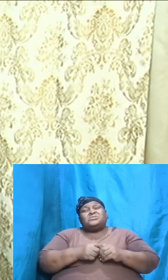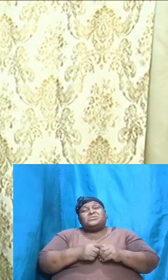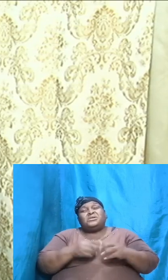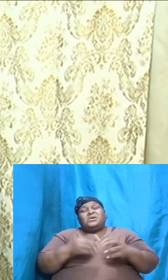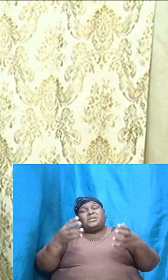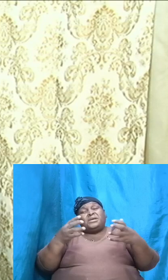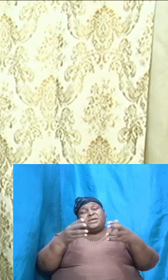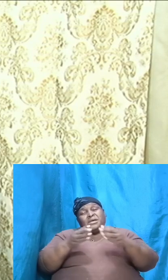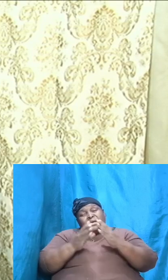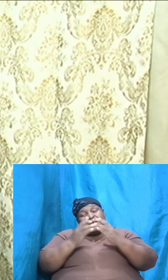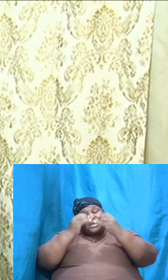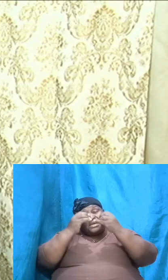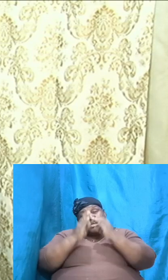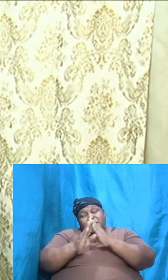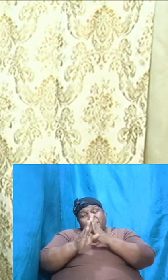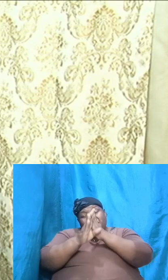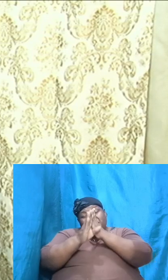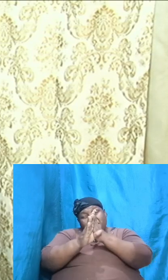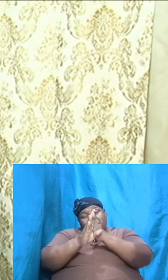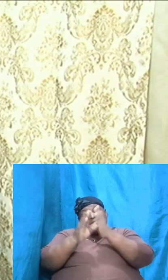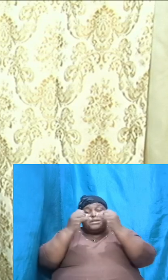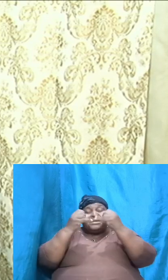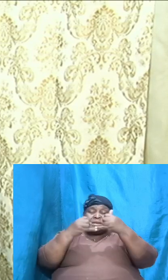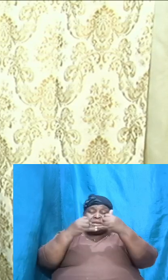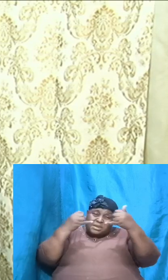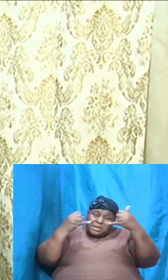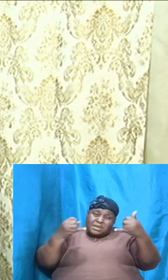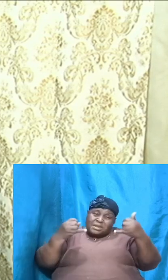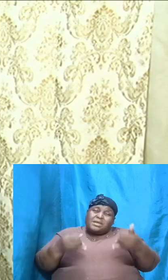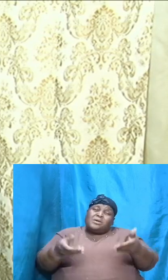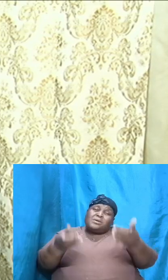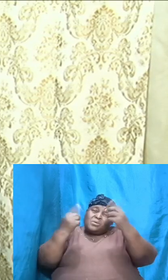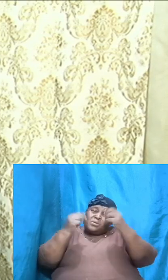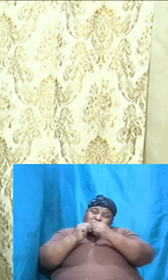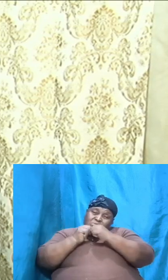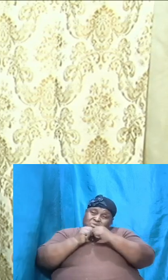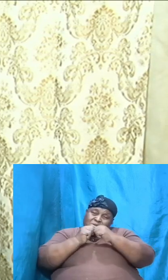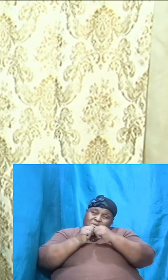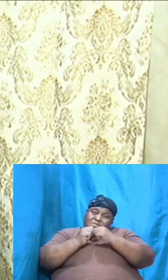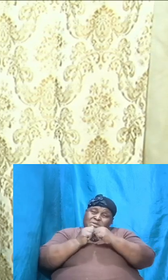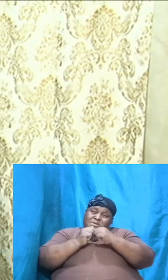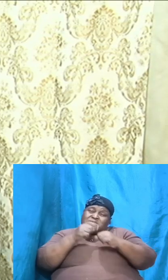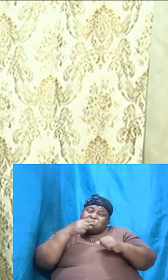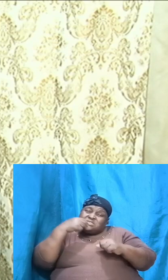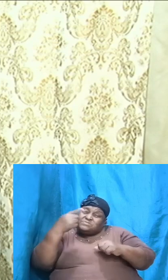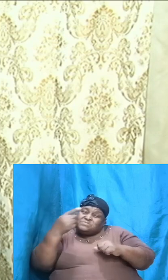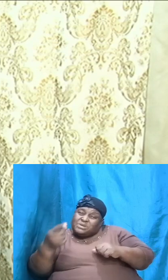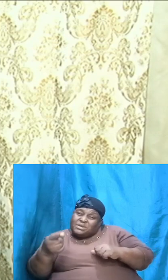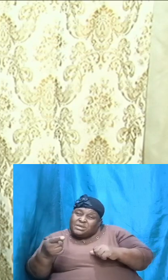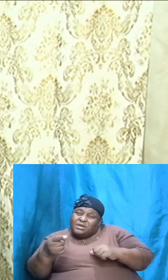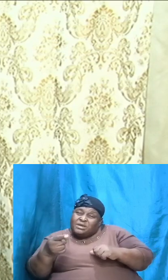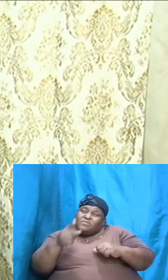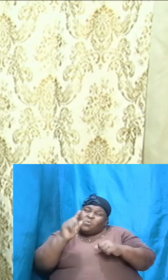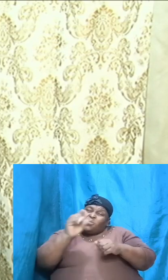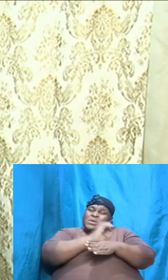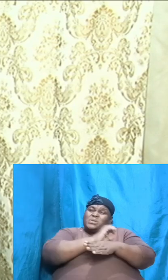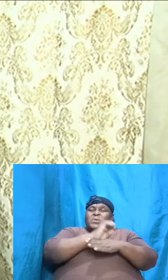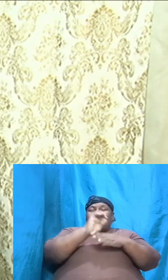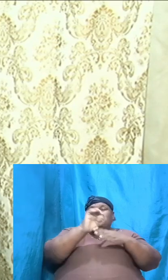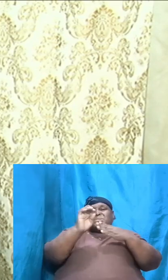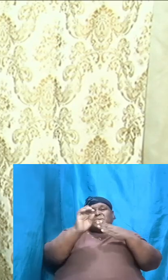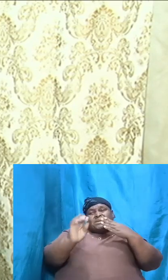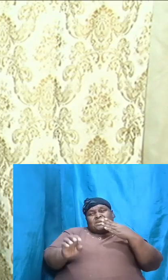align themselves and they come together and they present one complete comprehensive